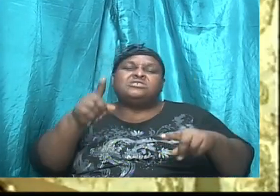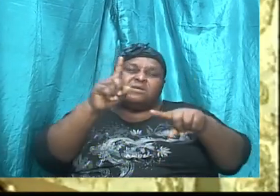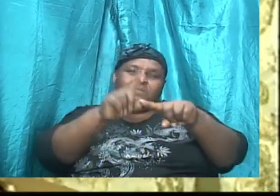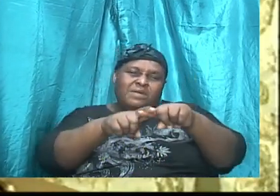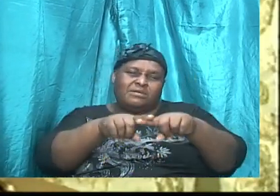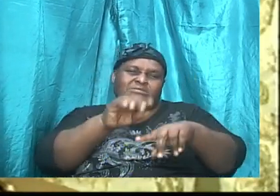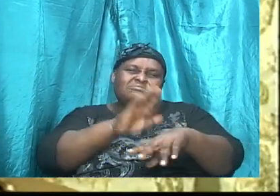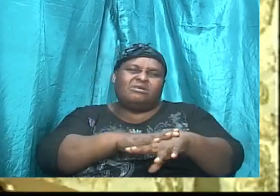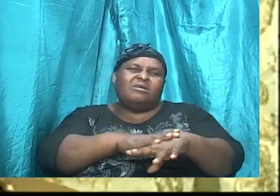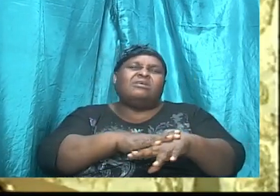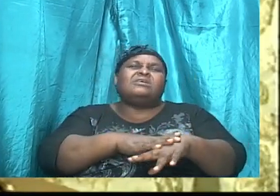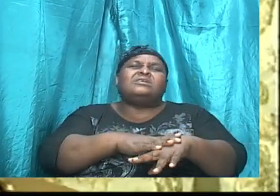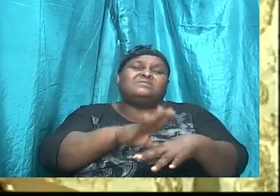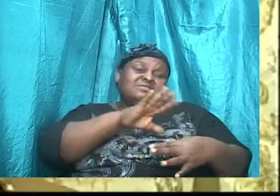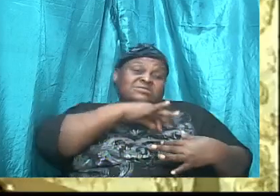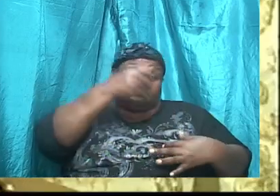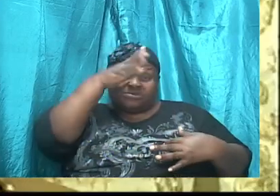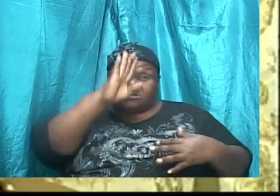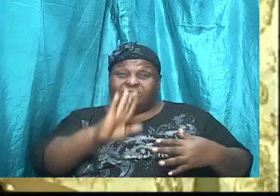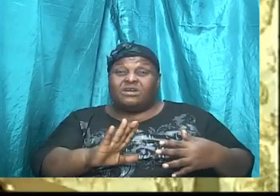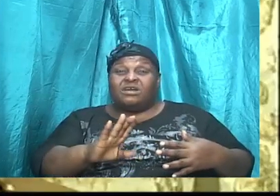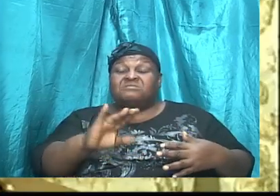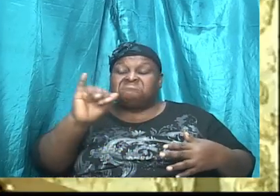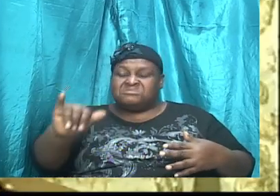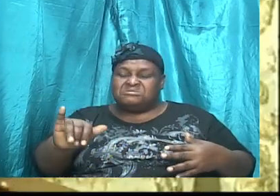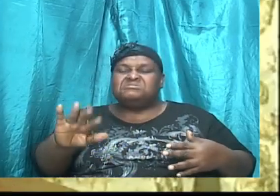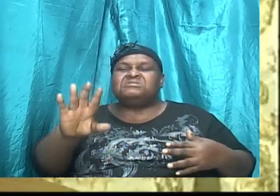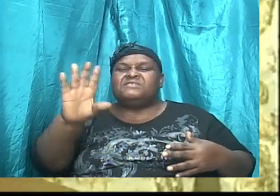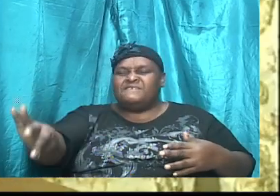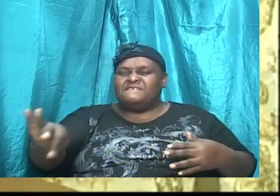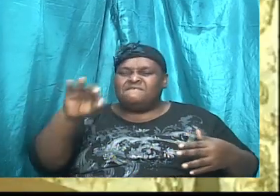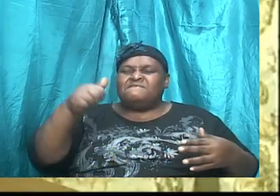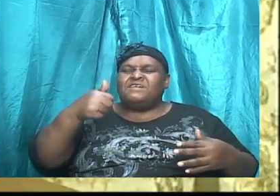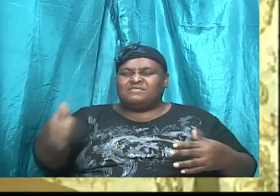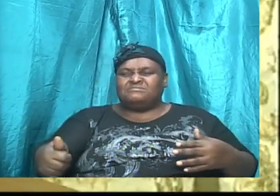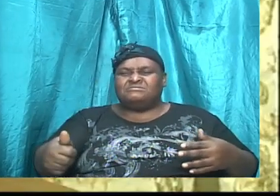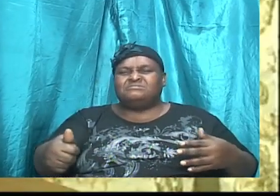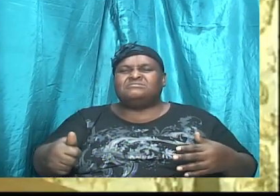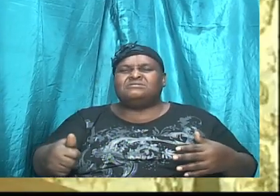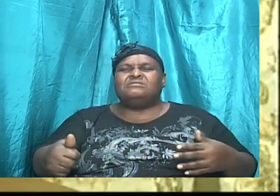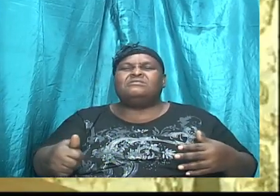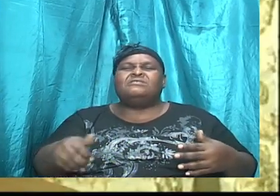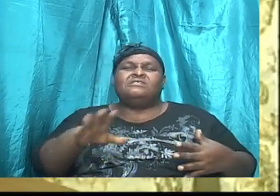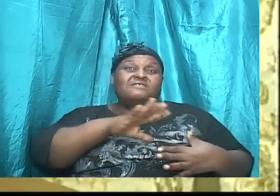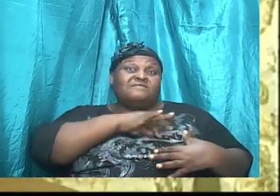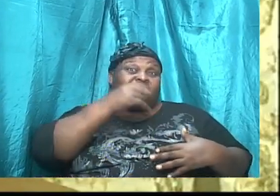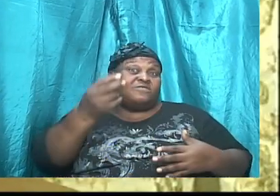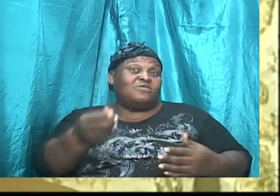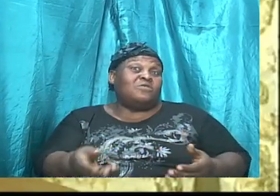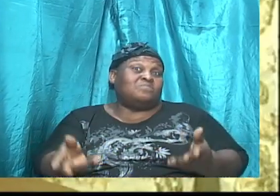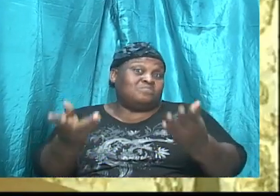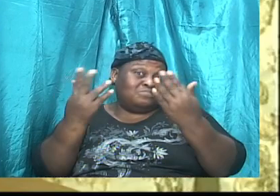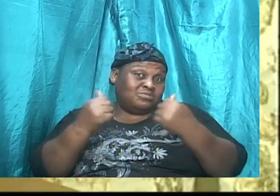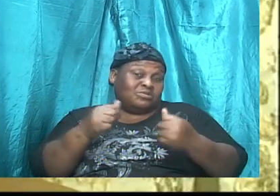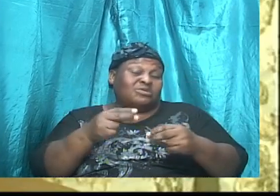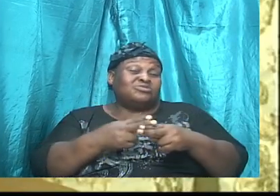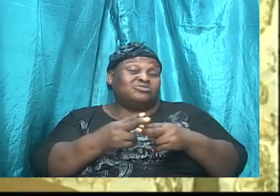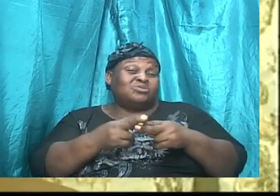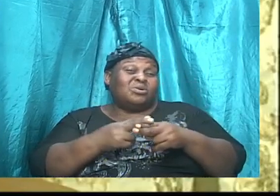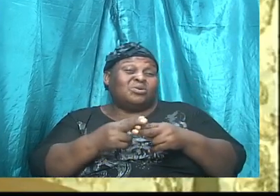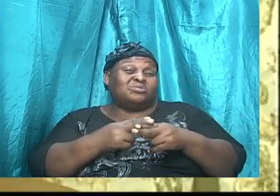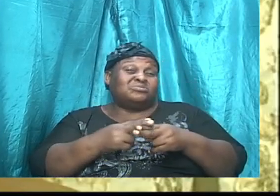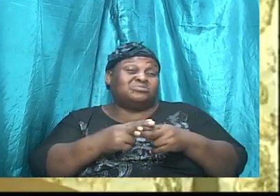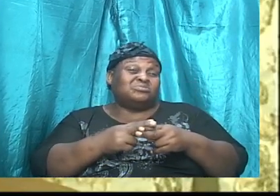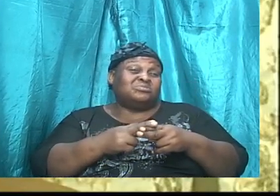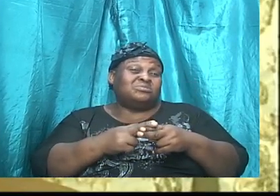find himself falling short of what he ought to be in